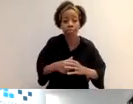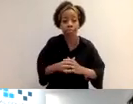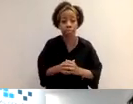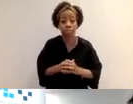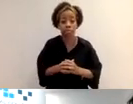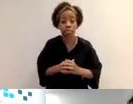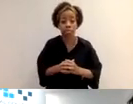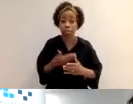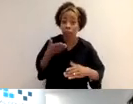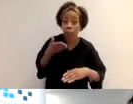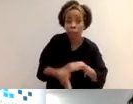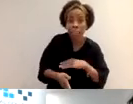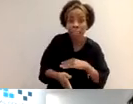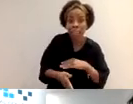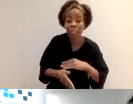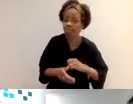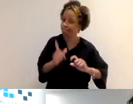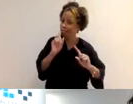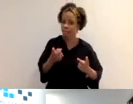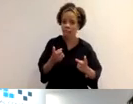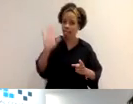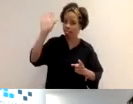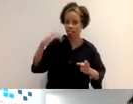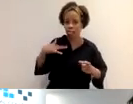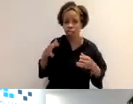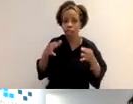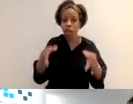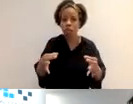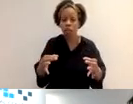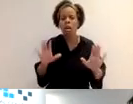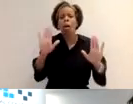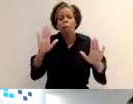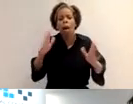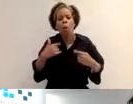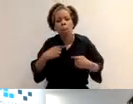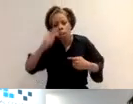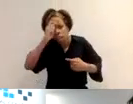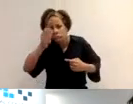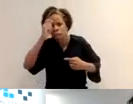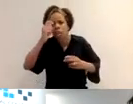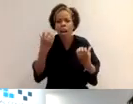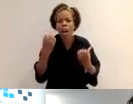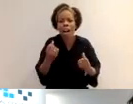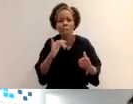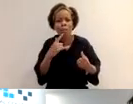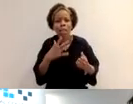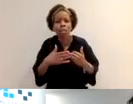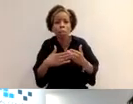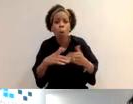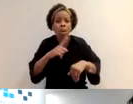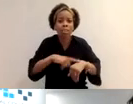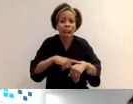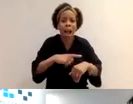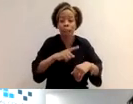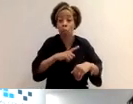um, is not a reason for deferral, but we are trying to be as flexible as possible. So if it is that you need a bit more time because we offer